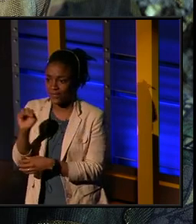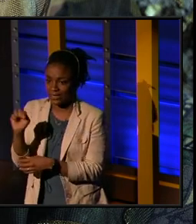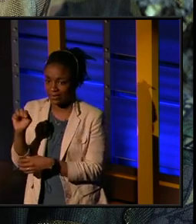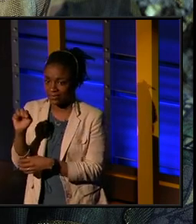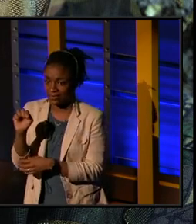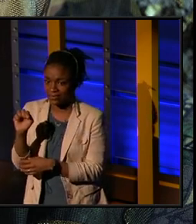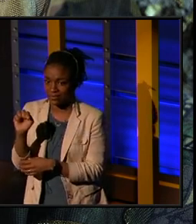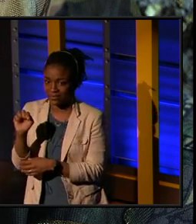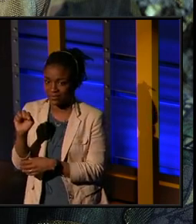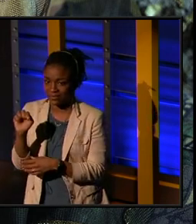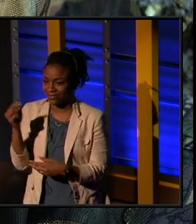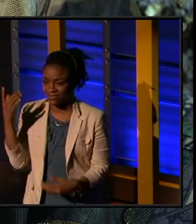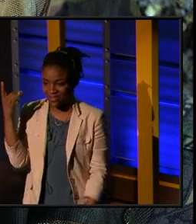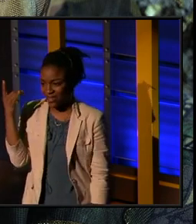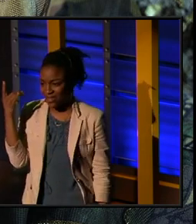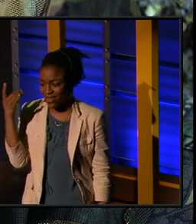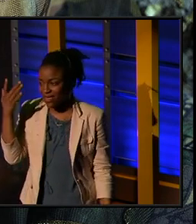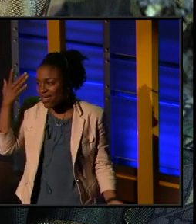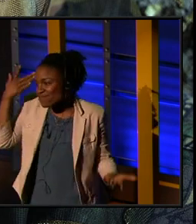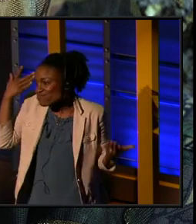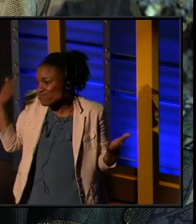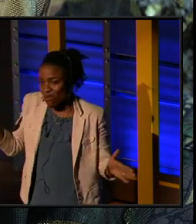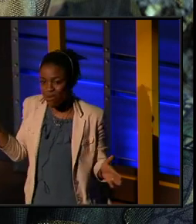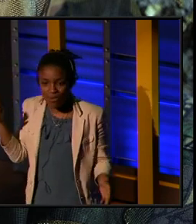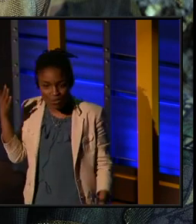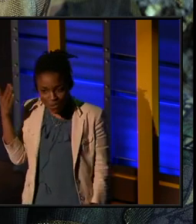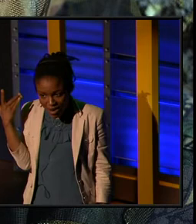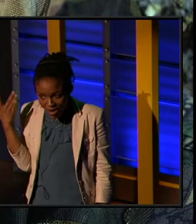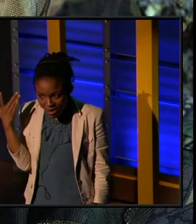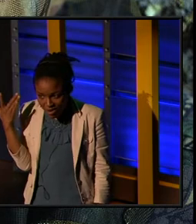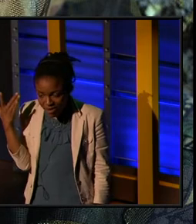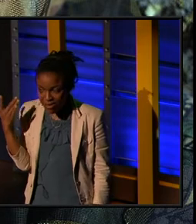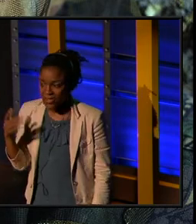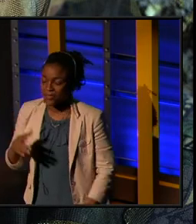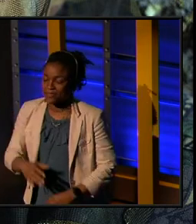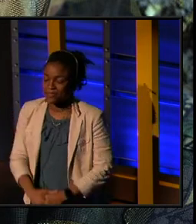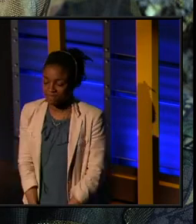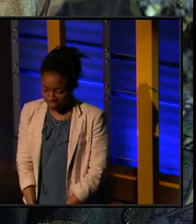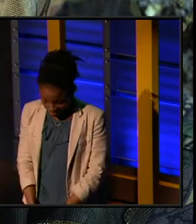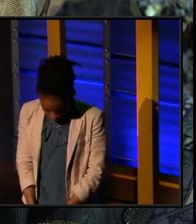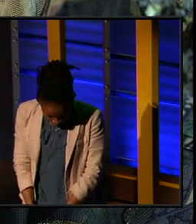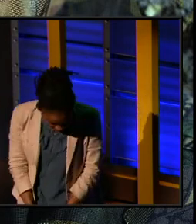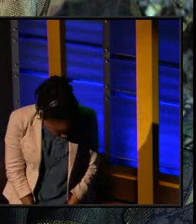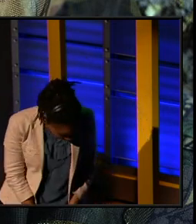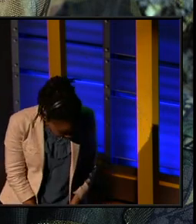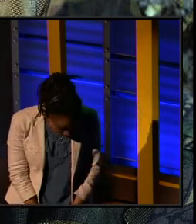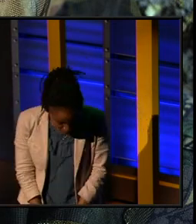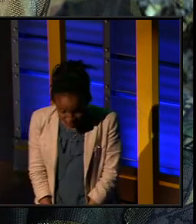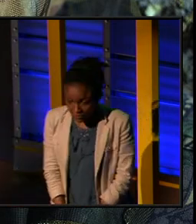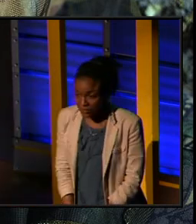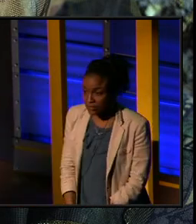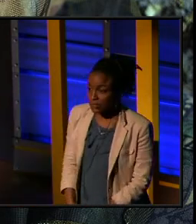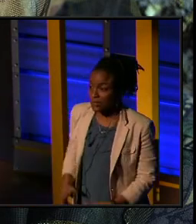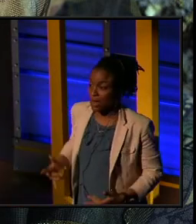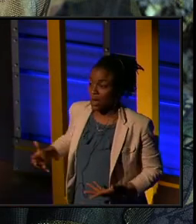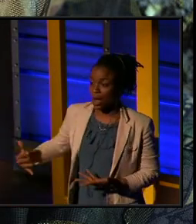I don't know why we collect anything.